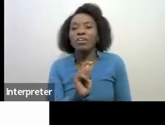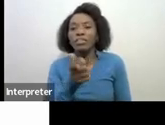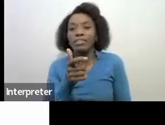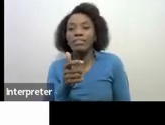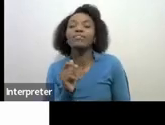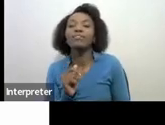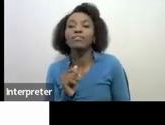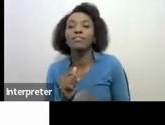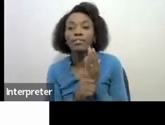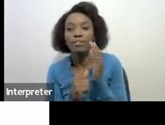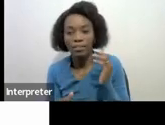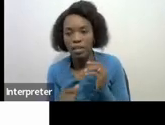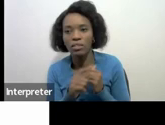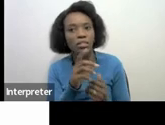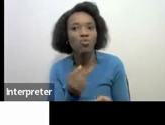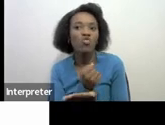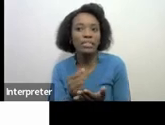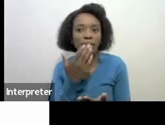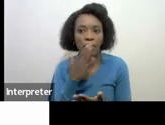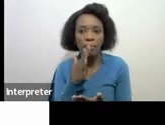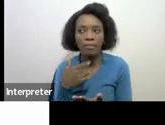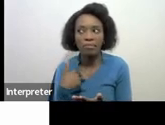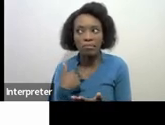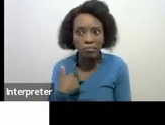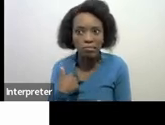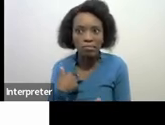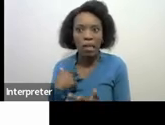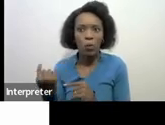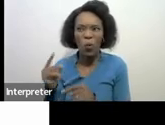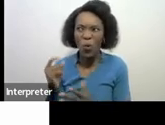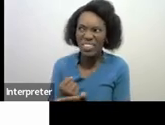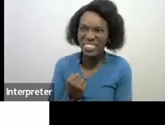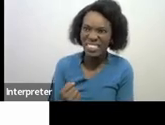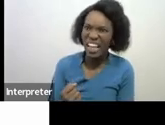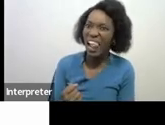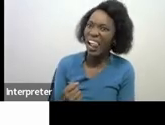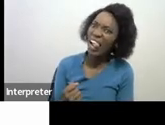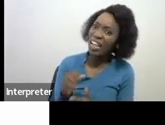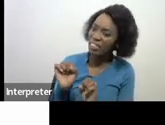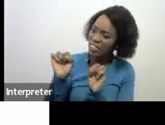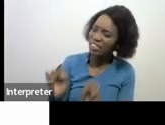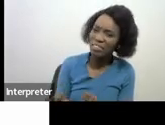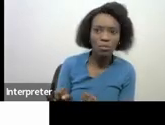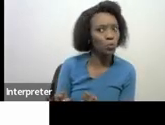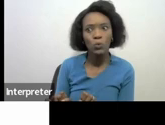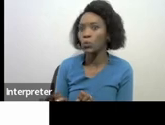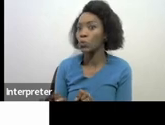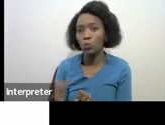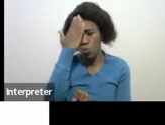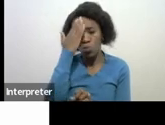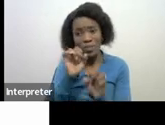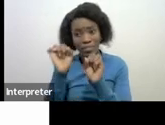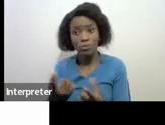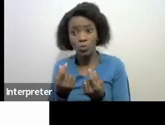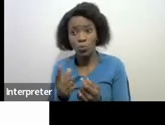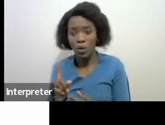and now you have this fear that if I go to search and register the system you heard about what the system does right and then the